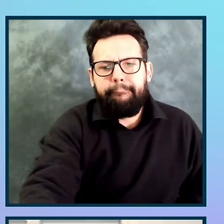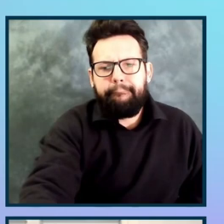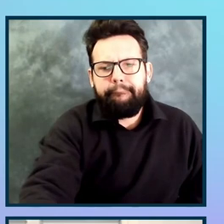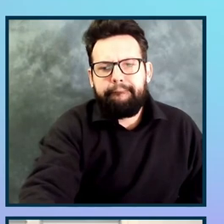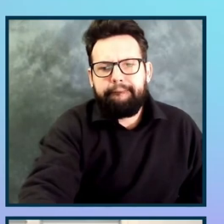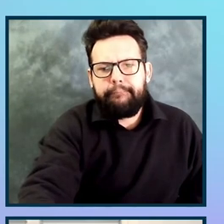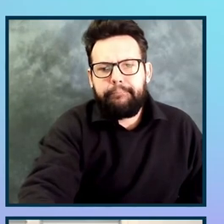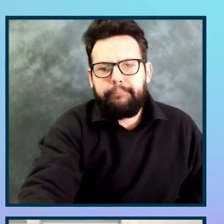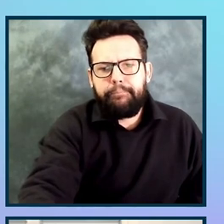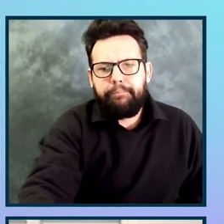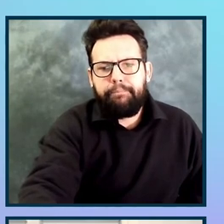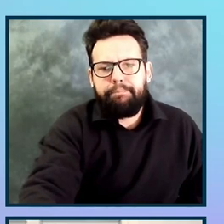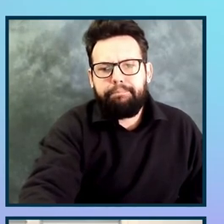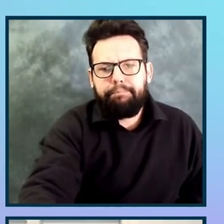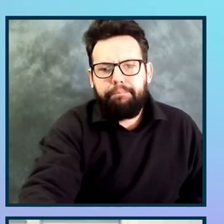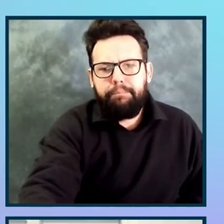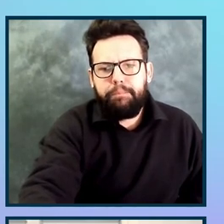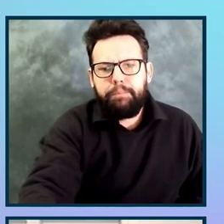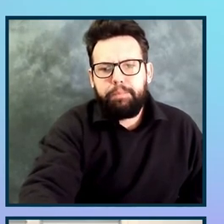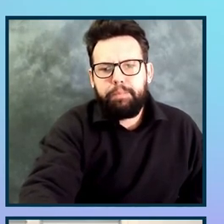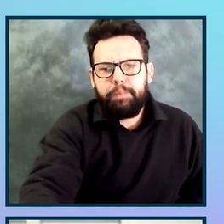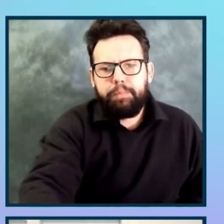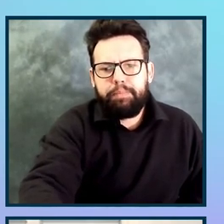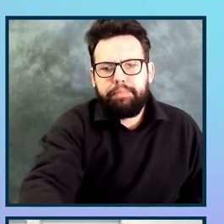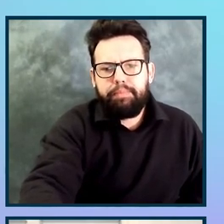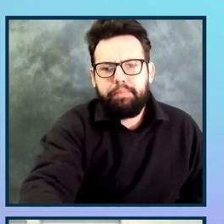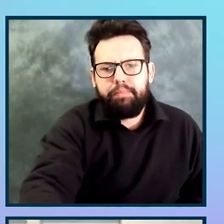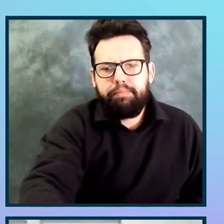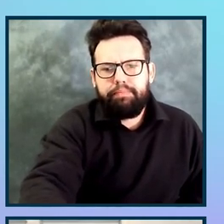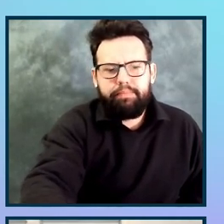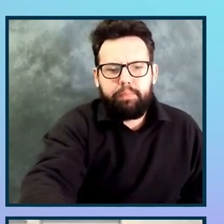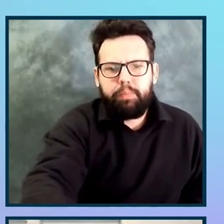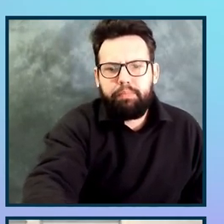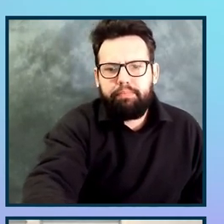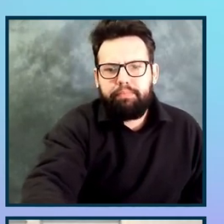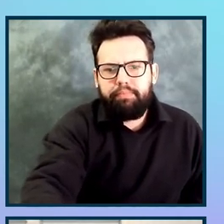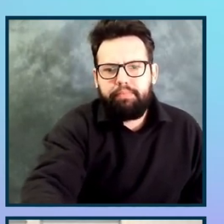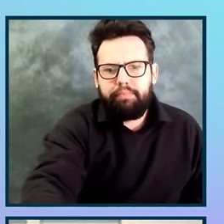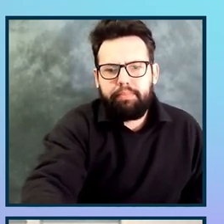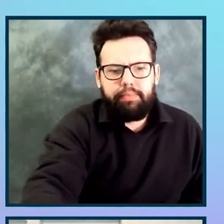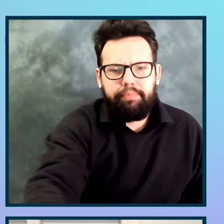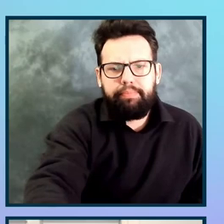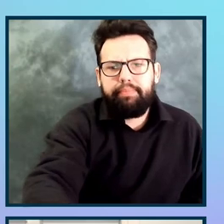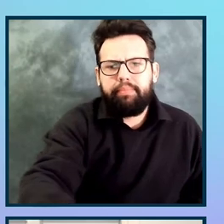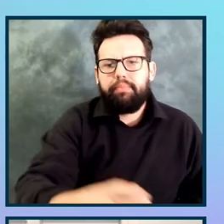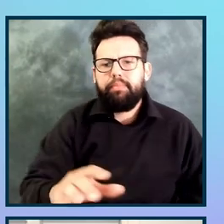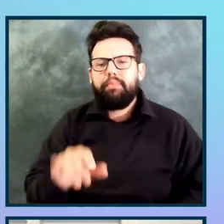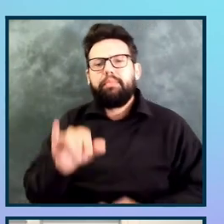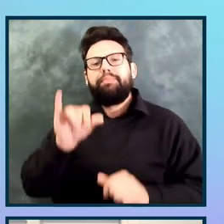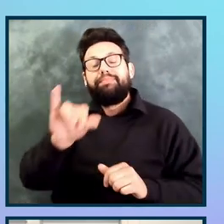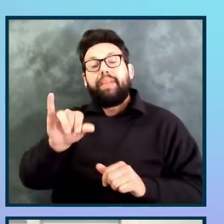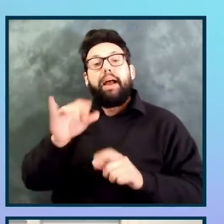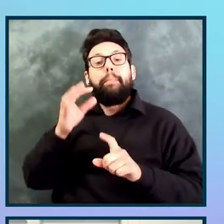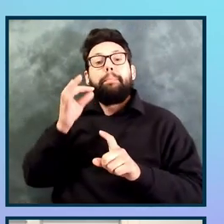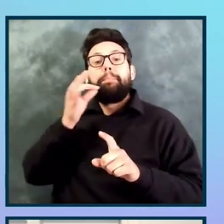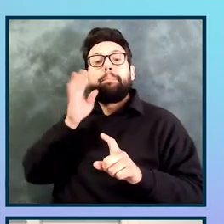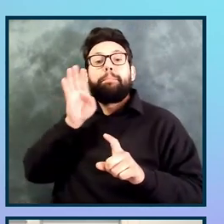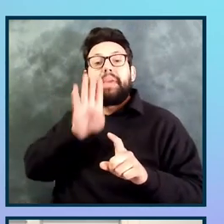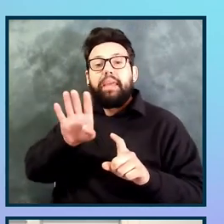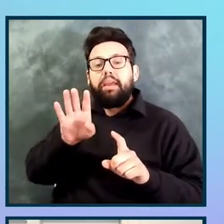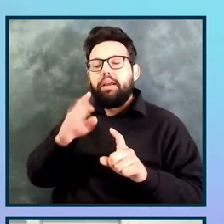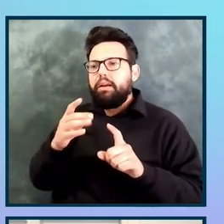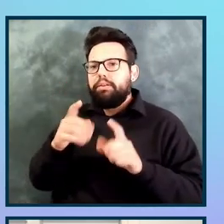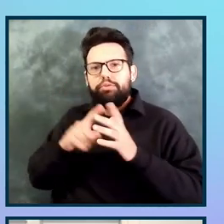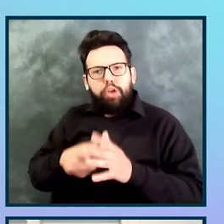born, that baby bee could become a queen bee, could become a worker bee. And it depends on the needs of the hive as to